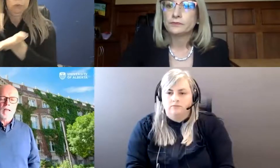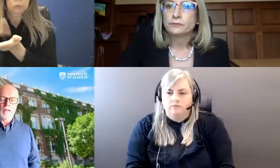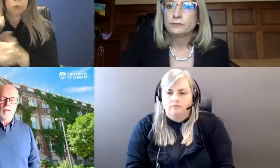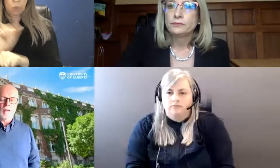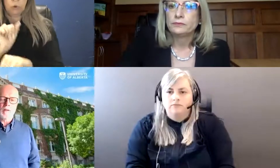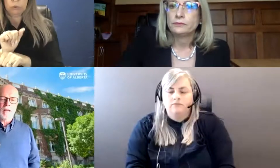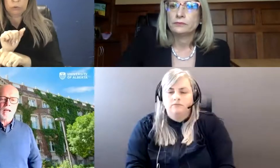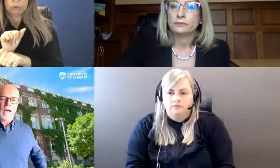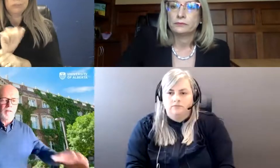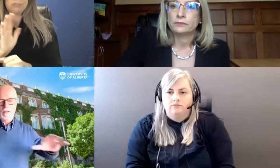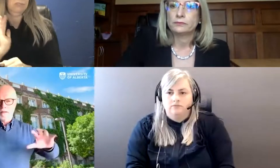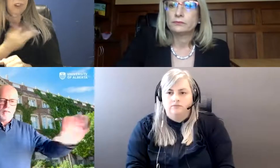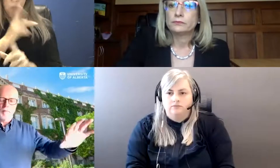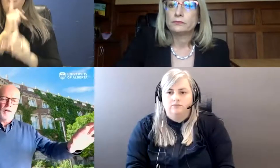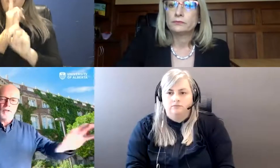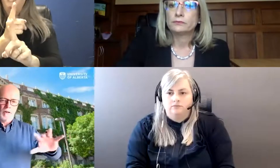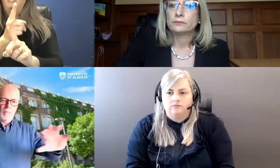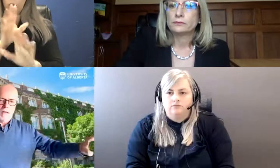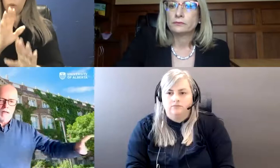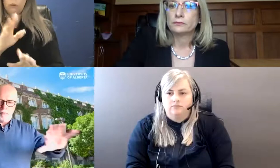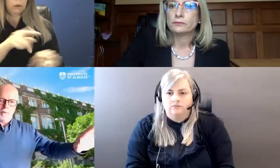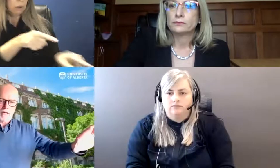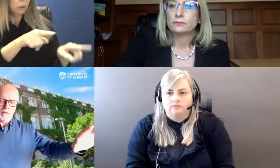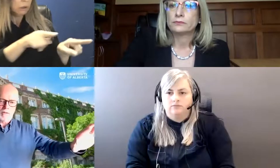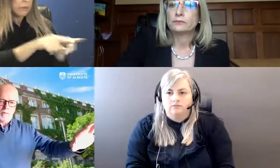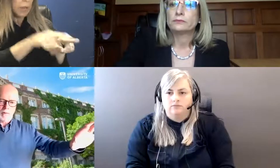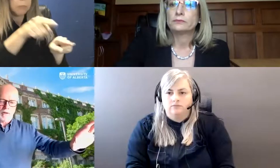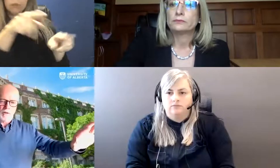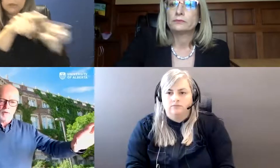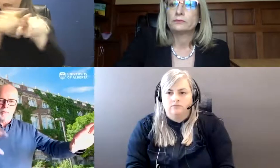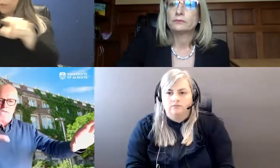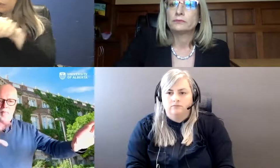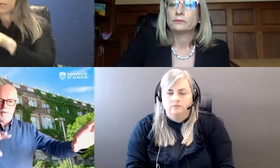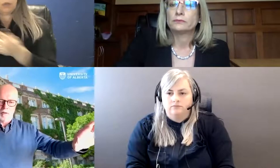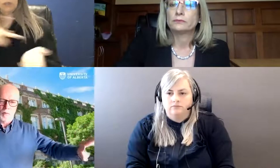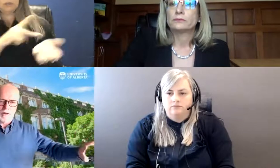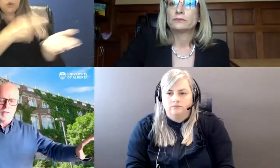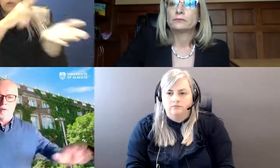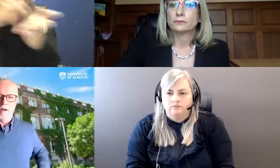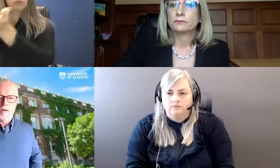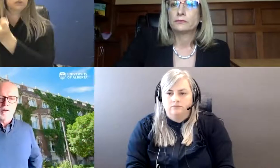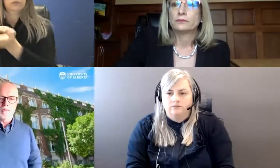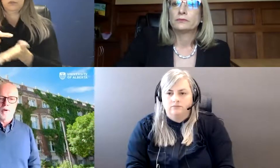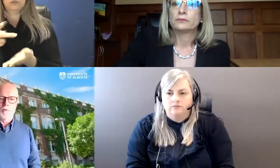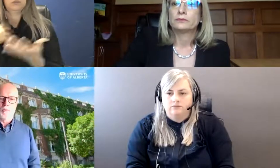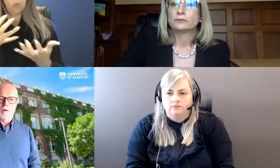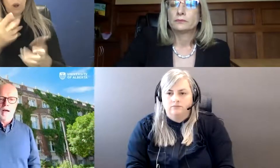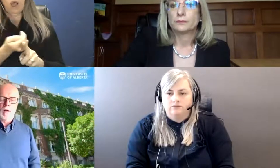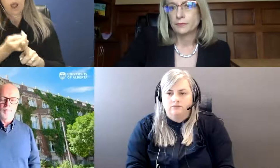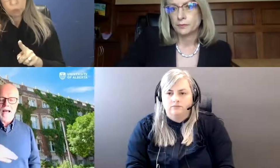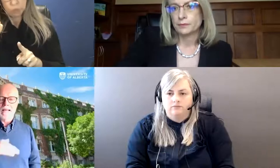eliminate having the same function in different places so that people have to do the same thing twice. So, so,